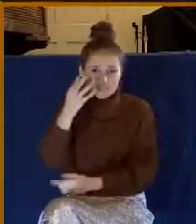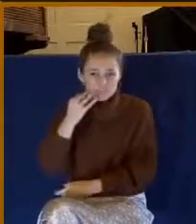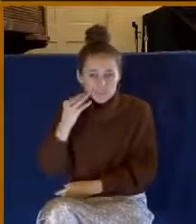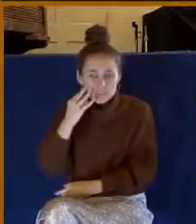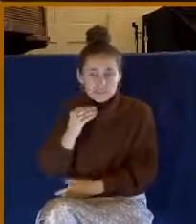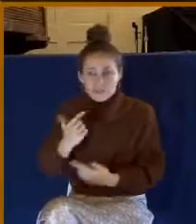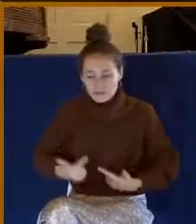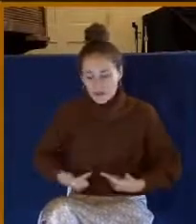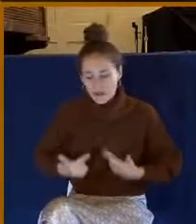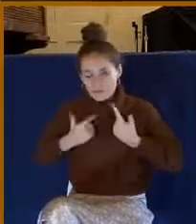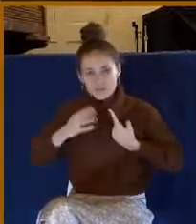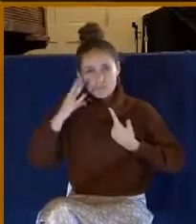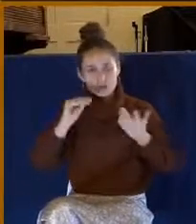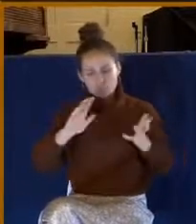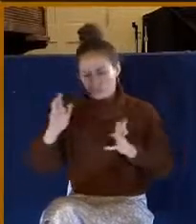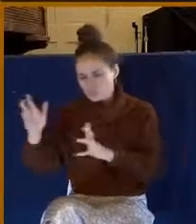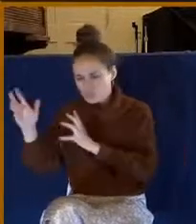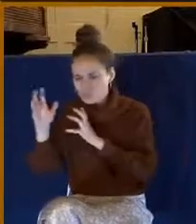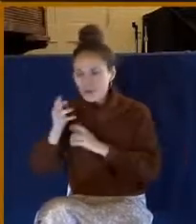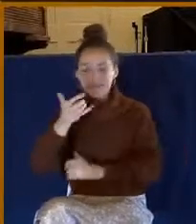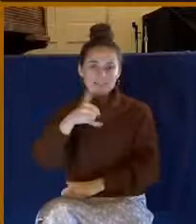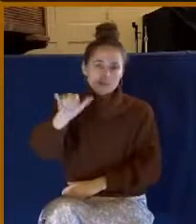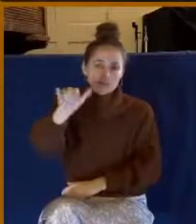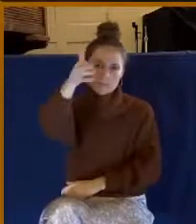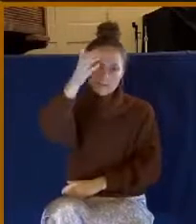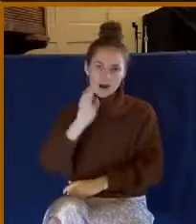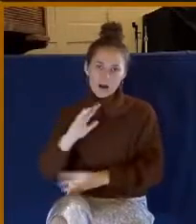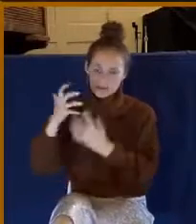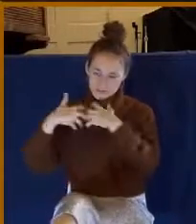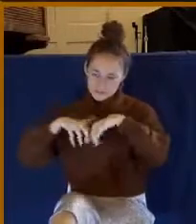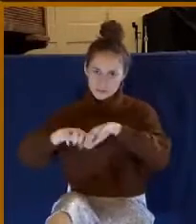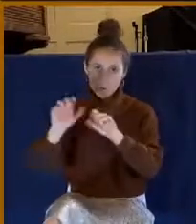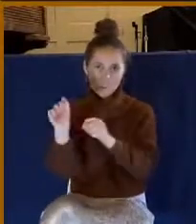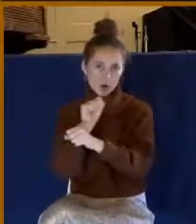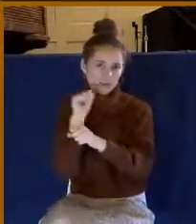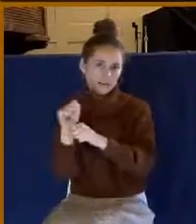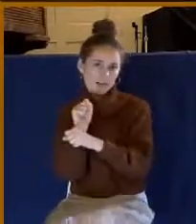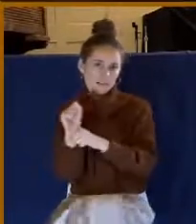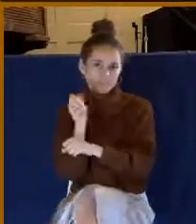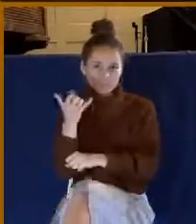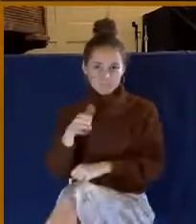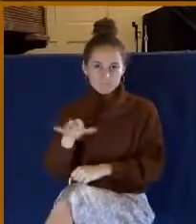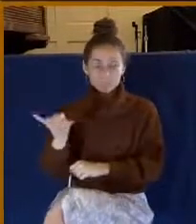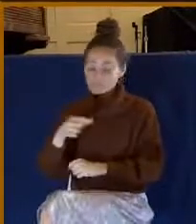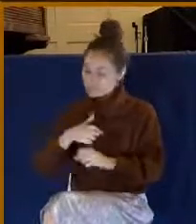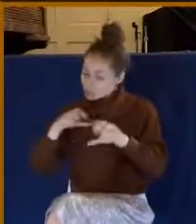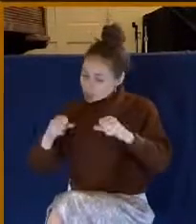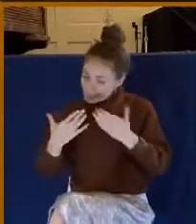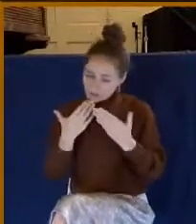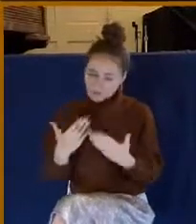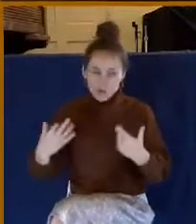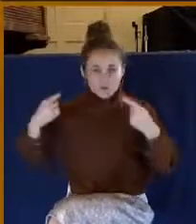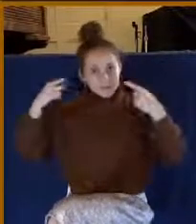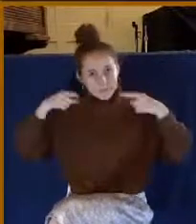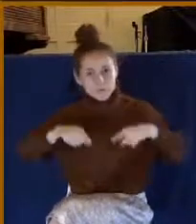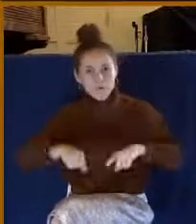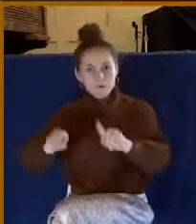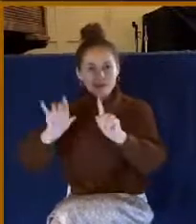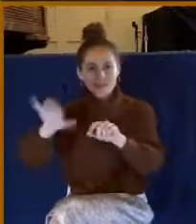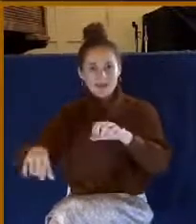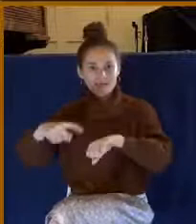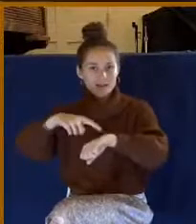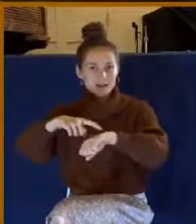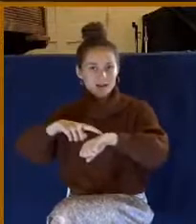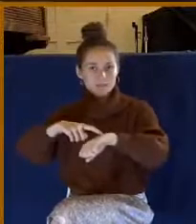of life, God is working. And I can be thankful in it, not necessarily thankful